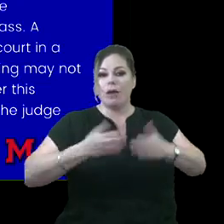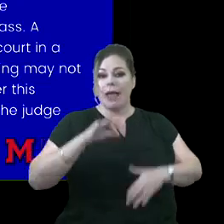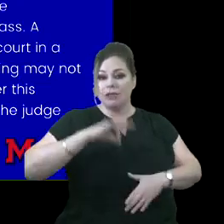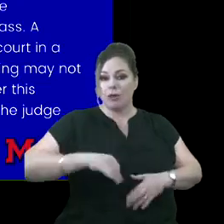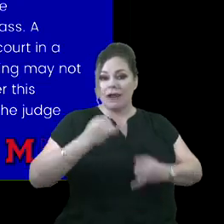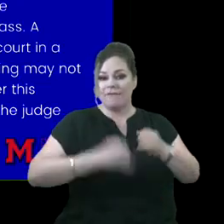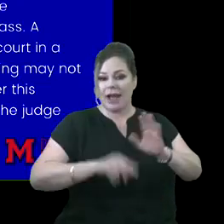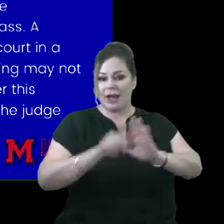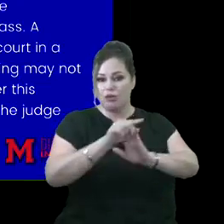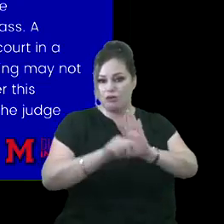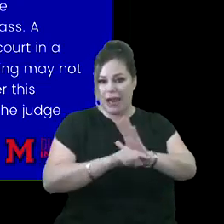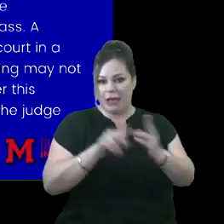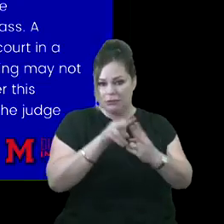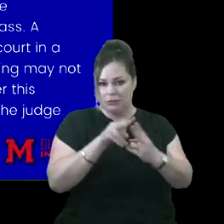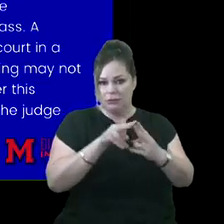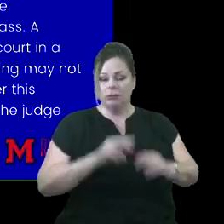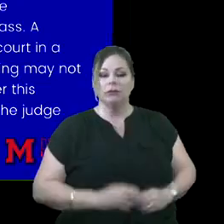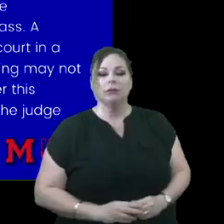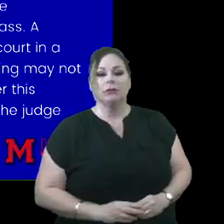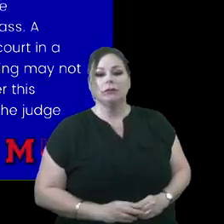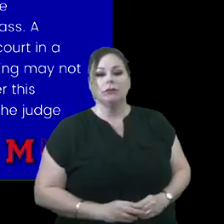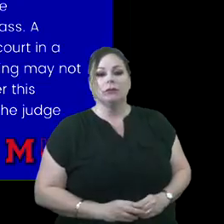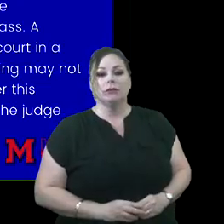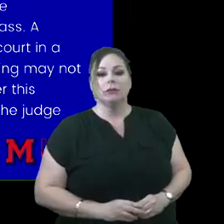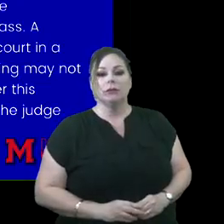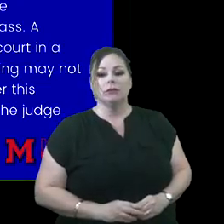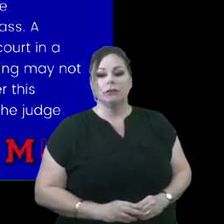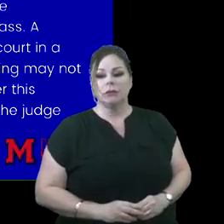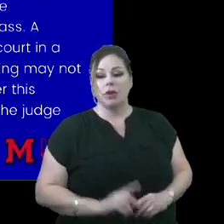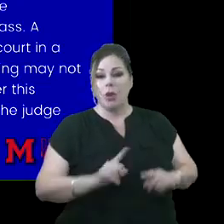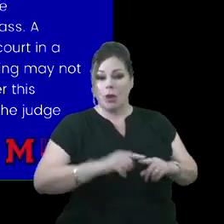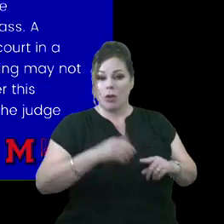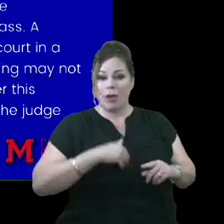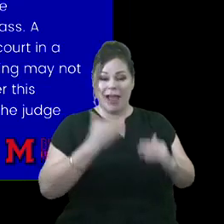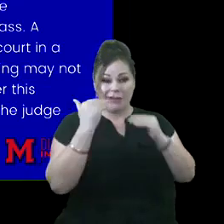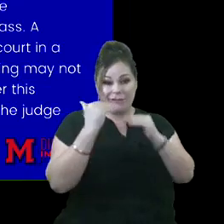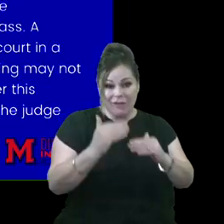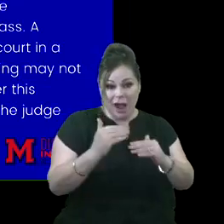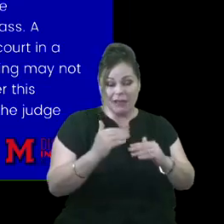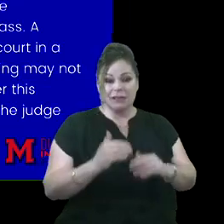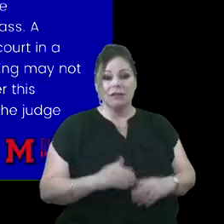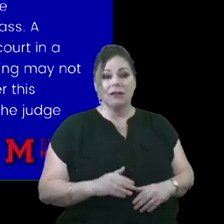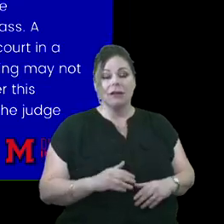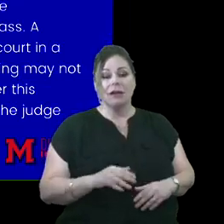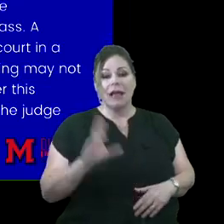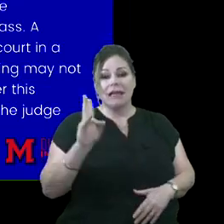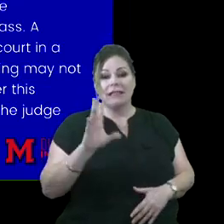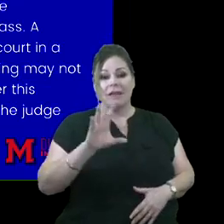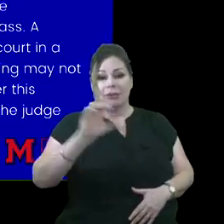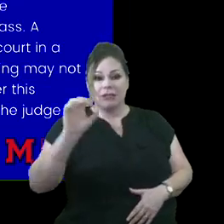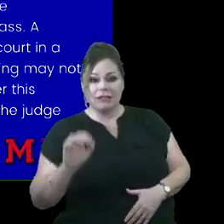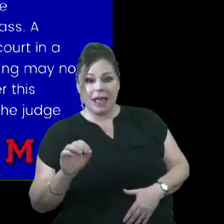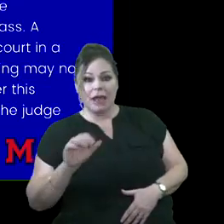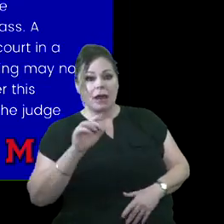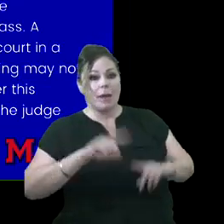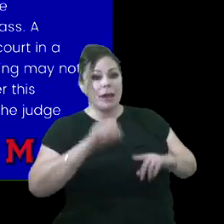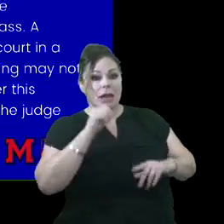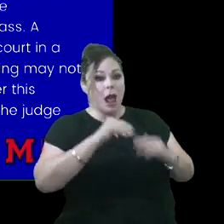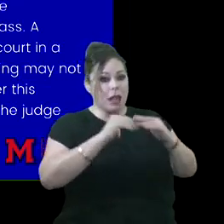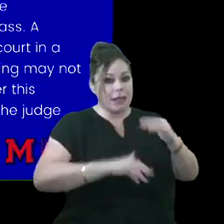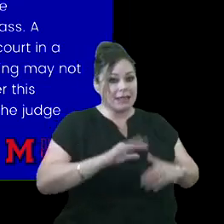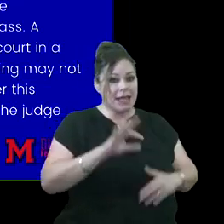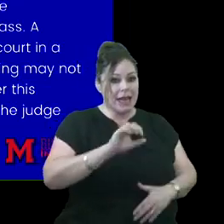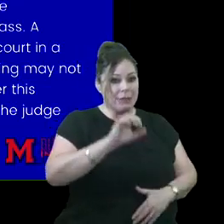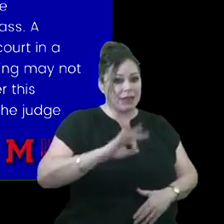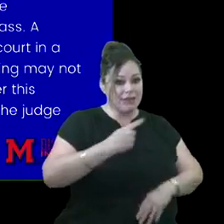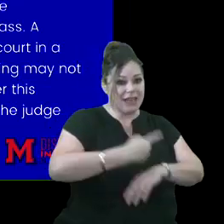so when we have confines with respect to 75%, but not less than 90% of the days,